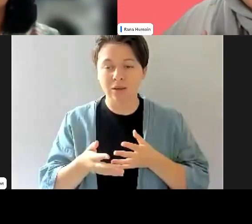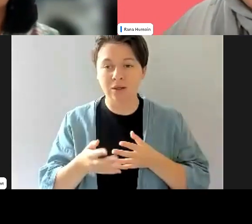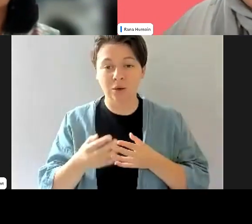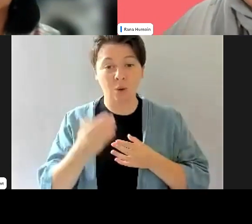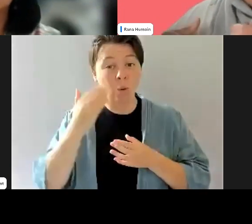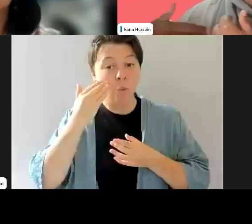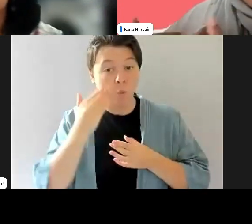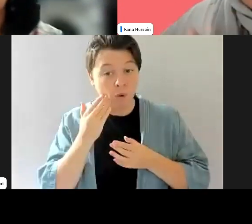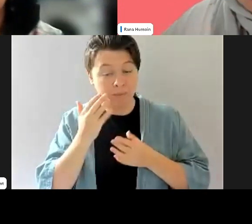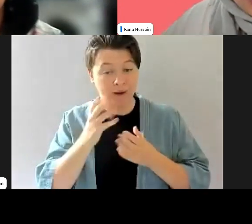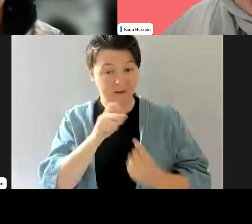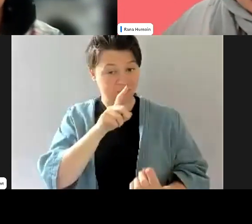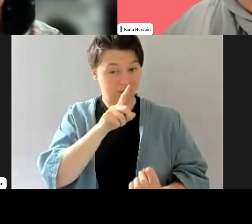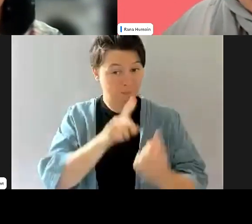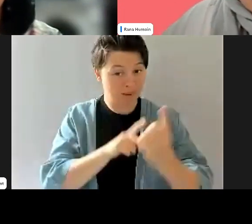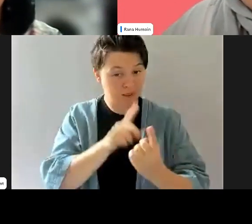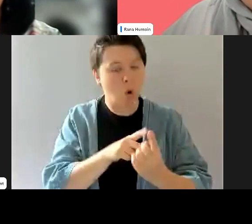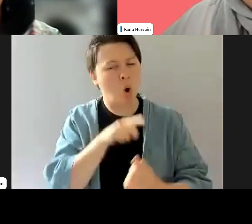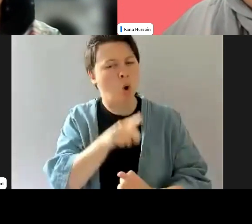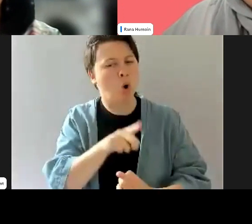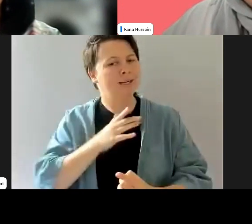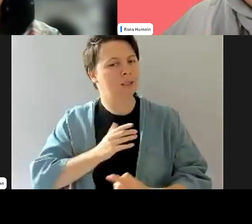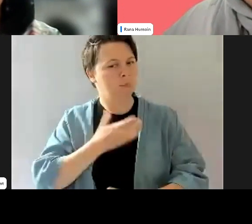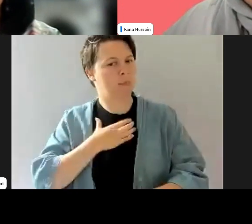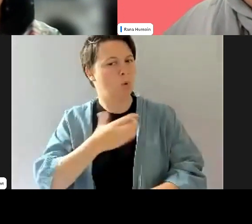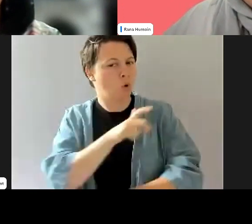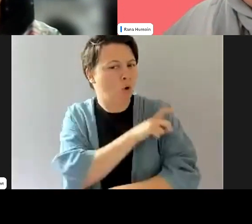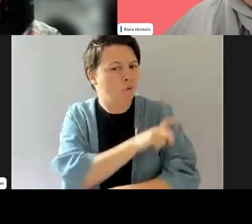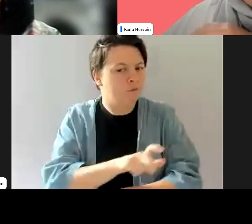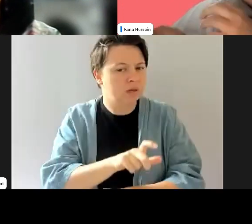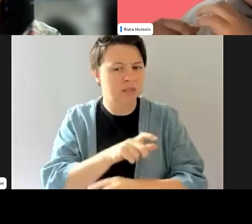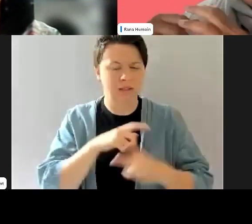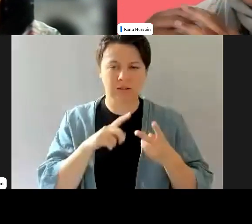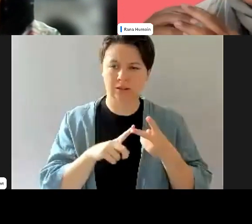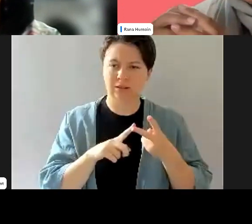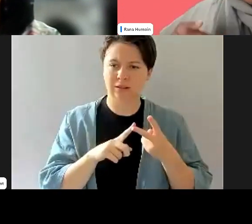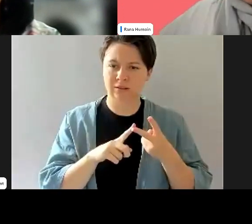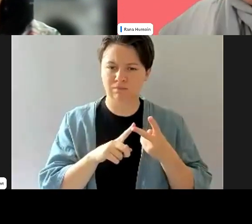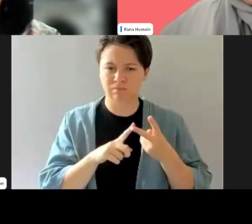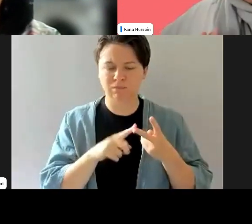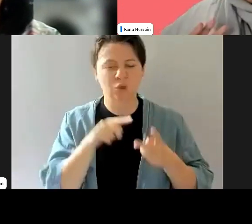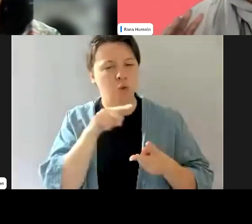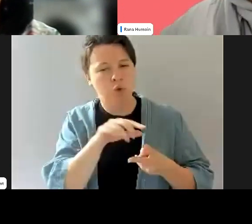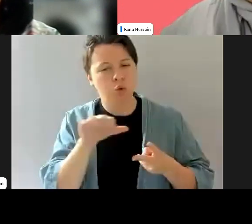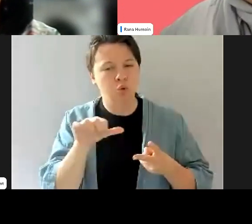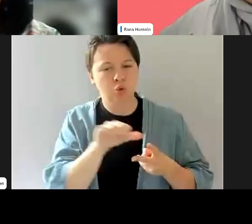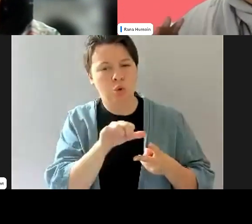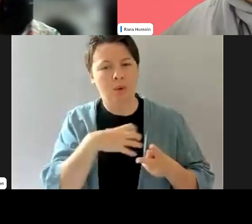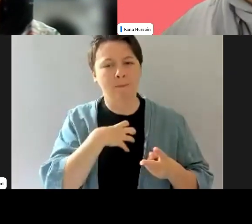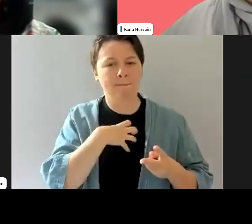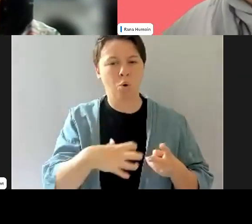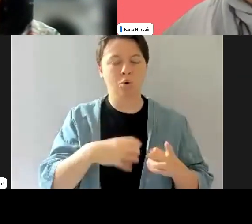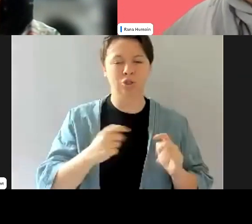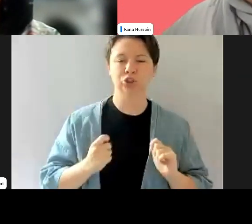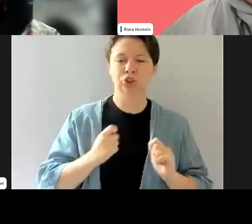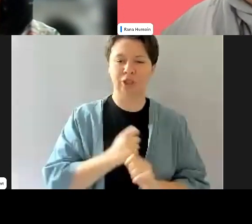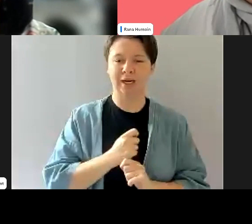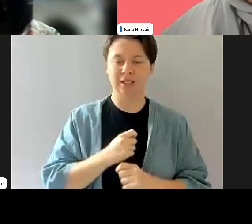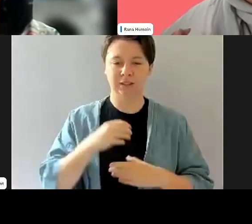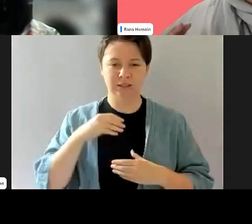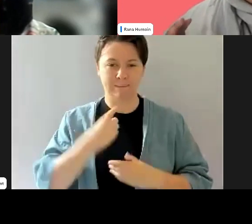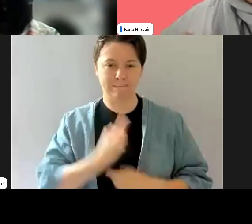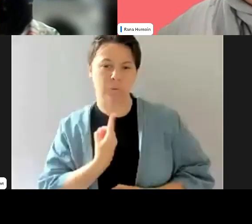mentoring where they're told to be more confident, um, where they're told to, you know, it's more about their personality, their appearance,